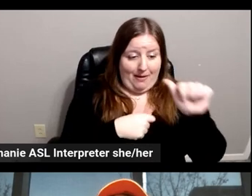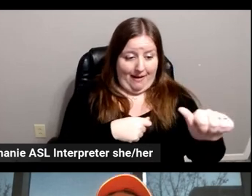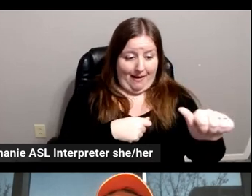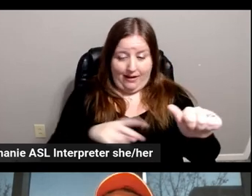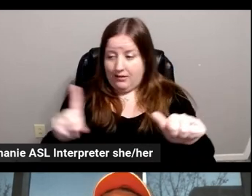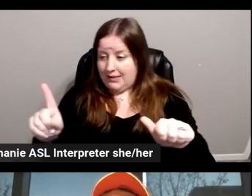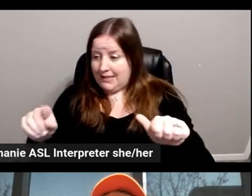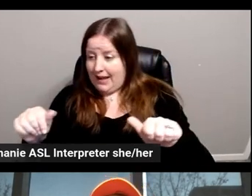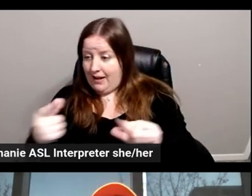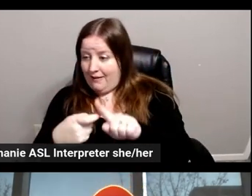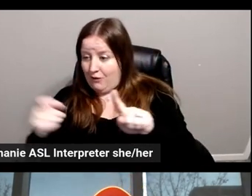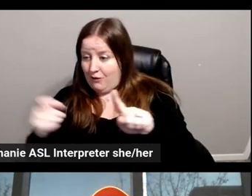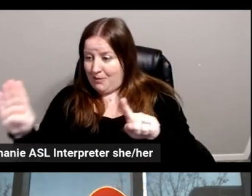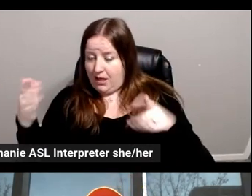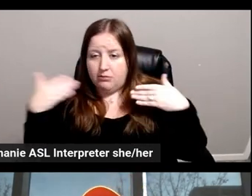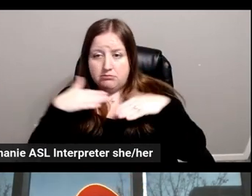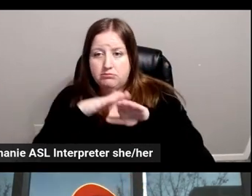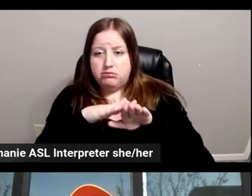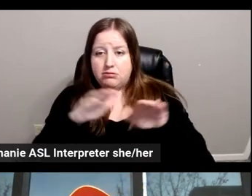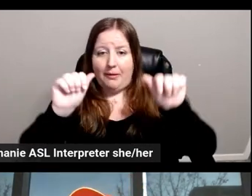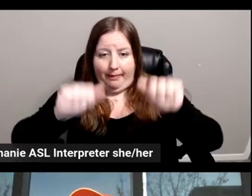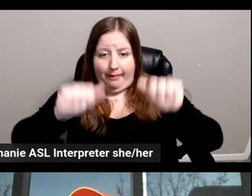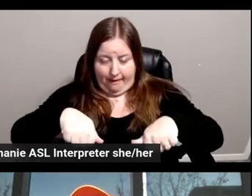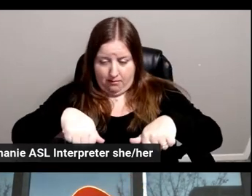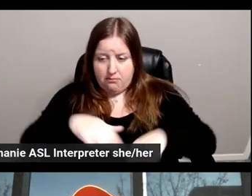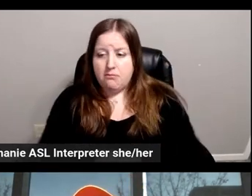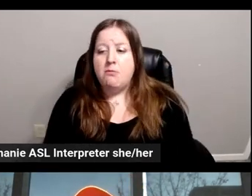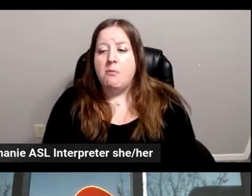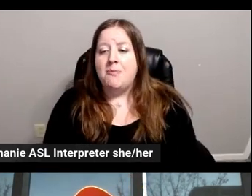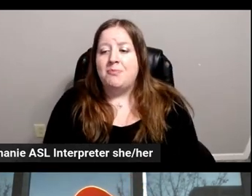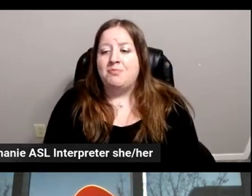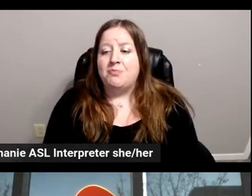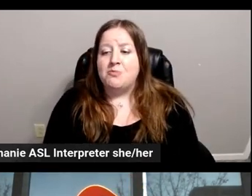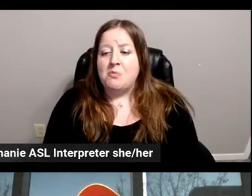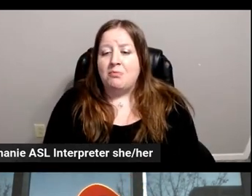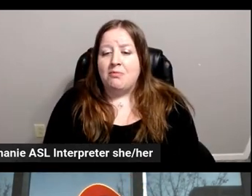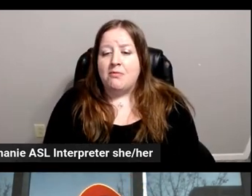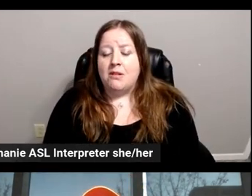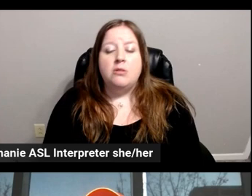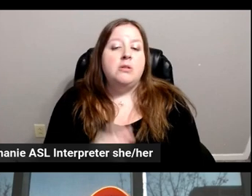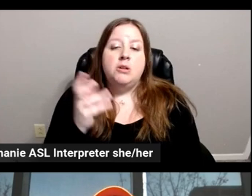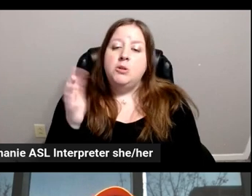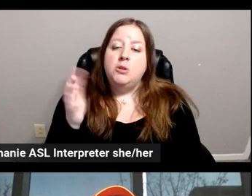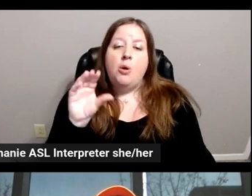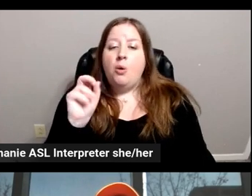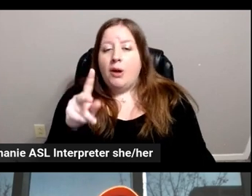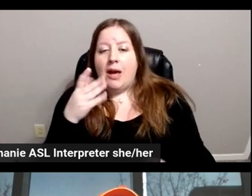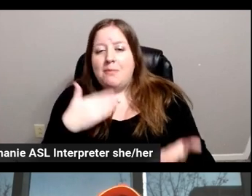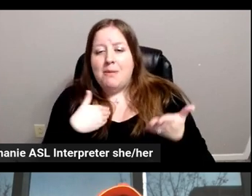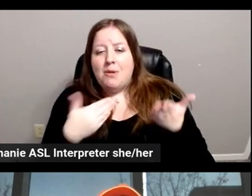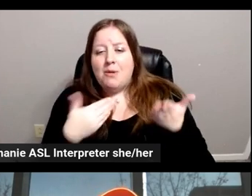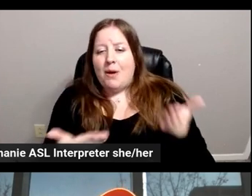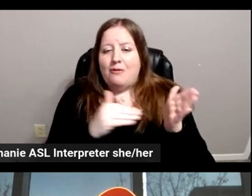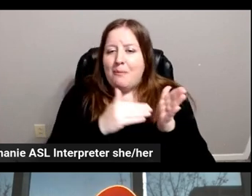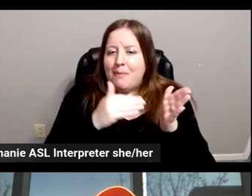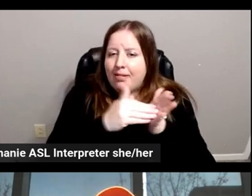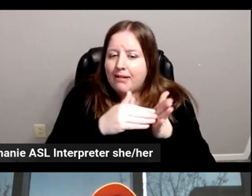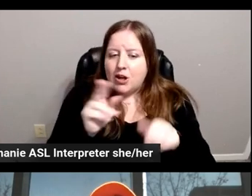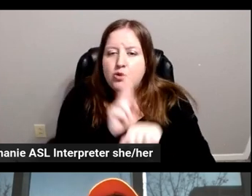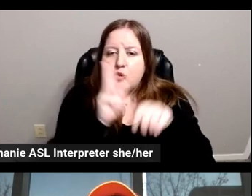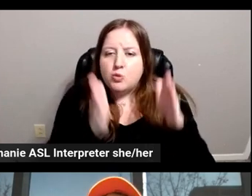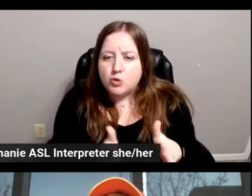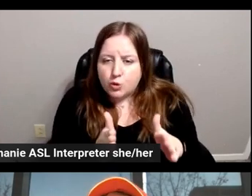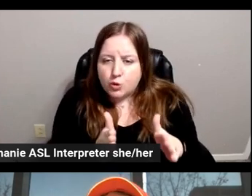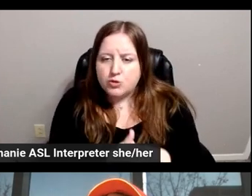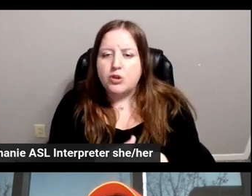data coming from data source B. So, the fact was, okay, we have potentially million of users. We need